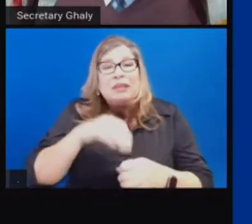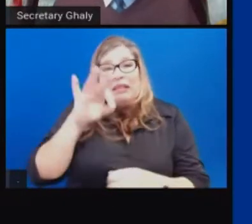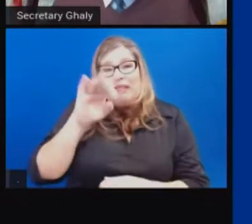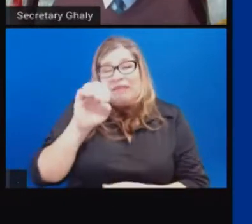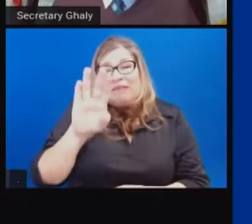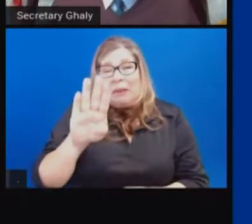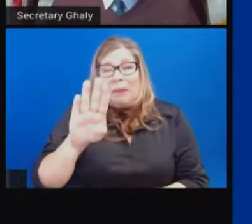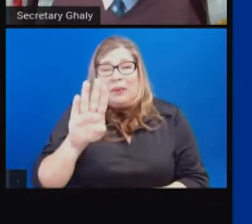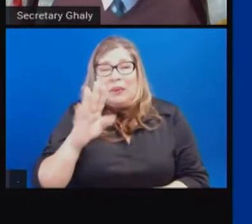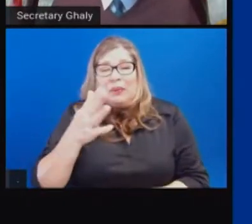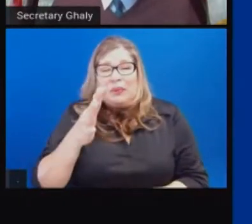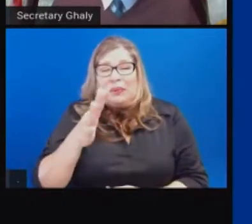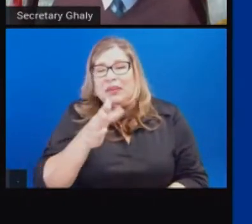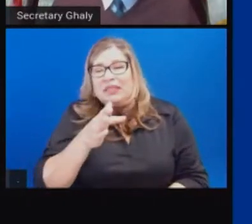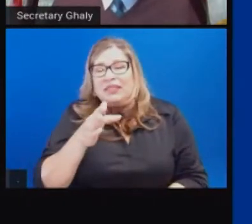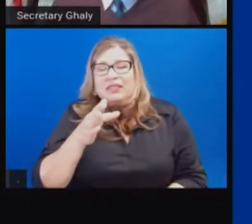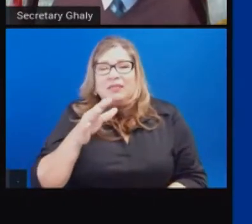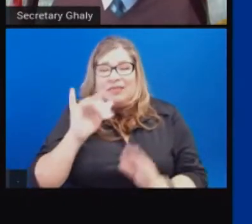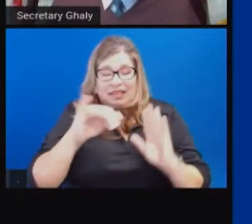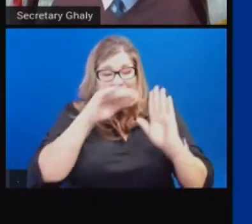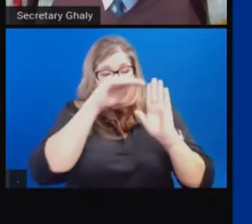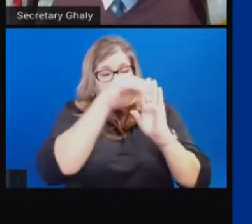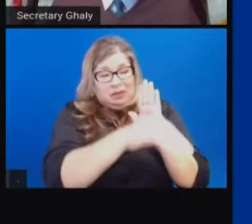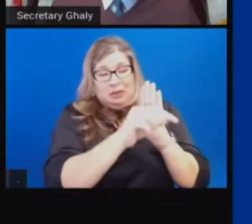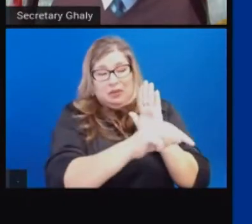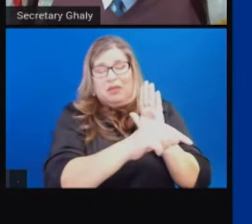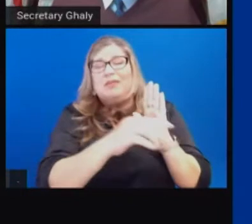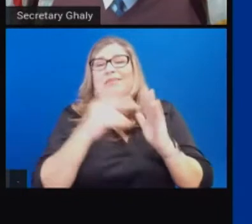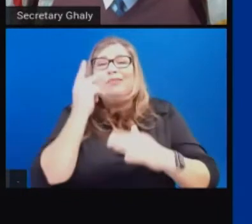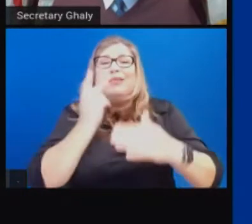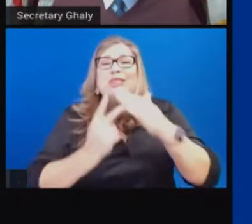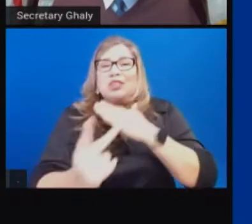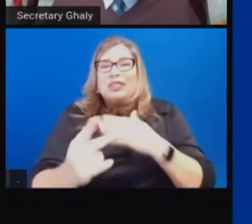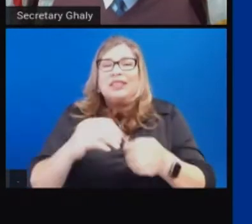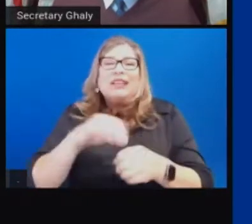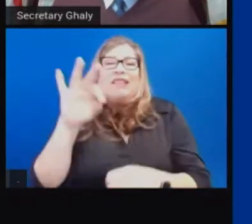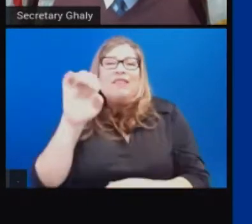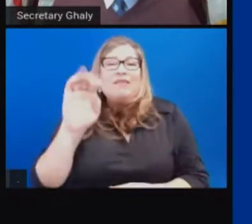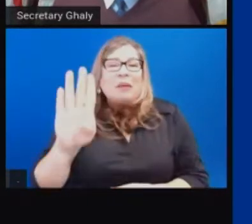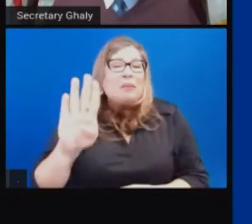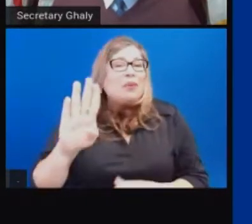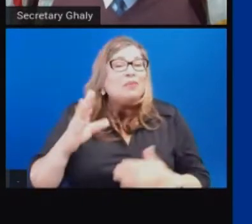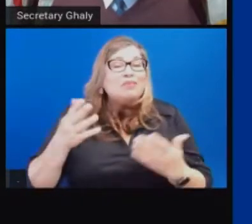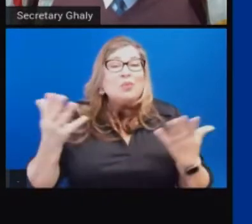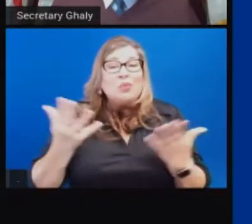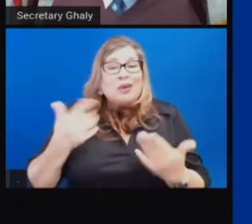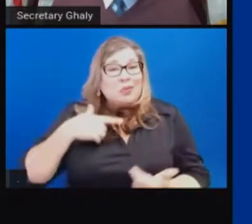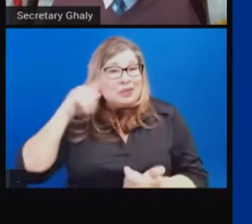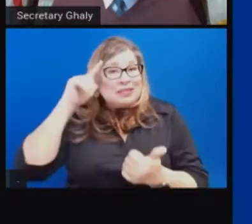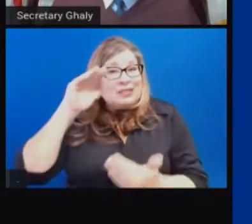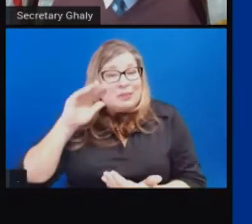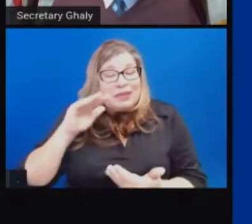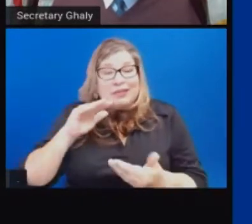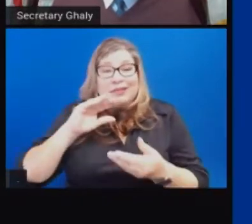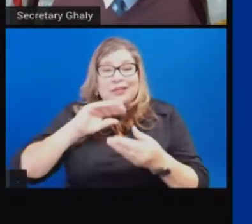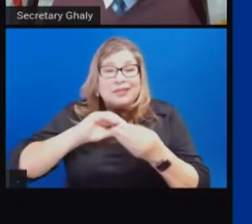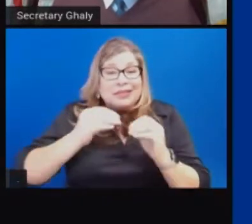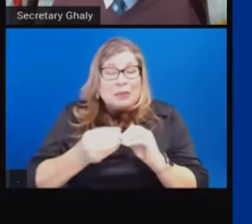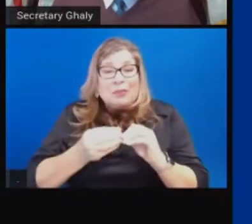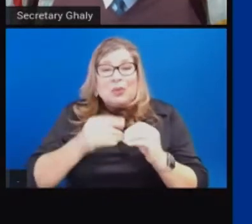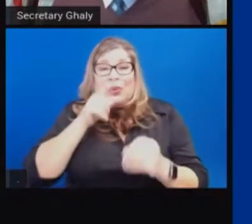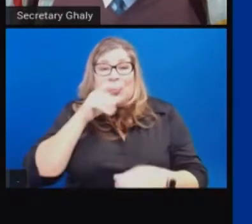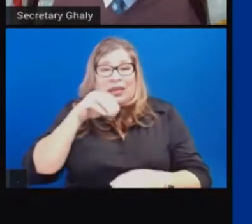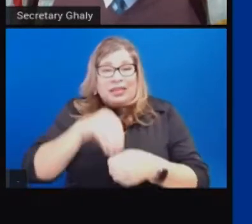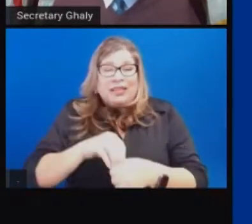far right of this graph, the end of February showing where we expect to be with those total ICU